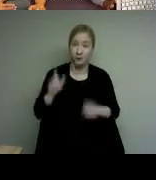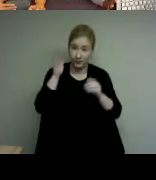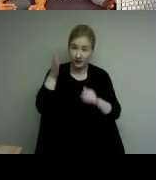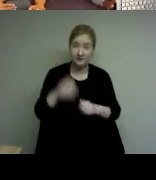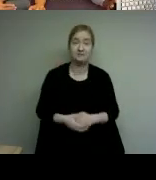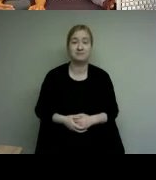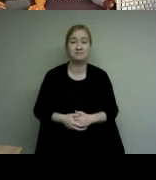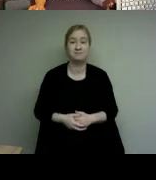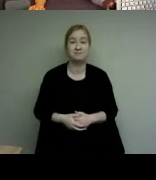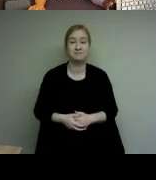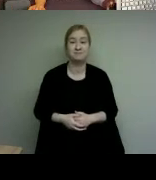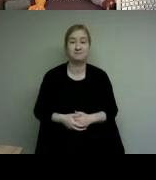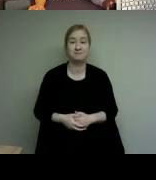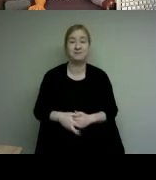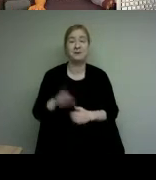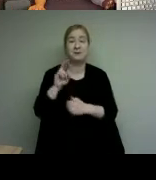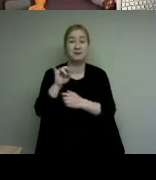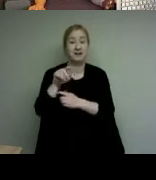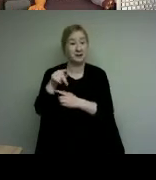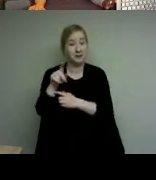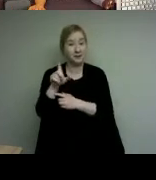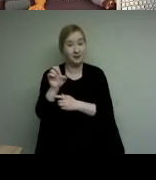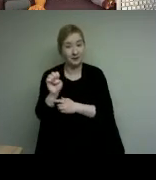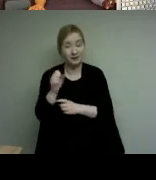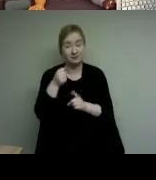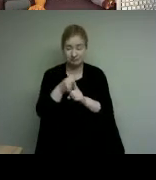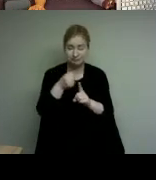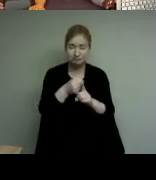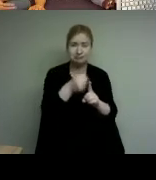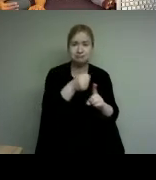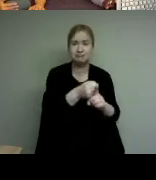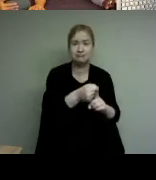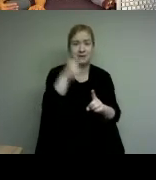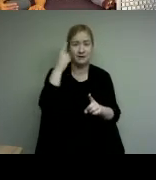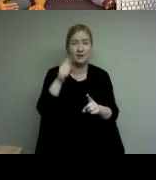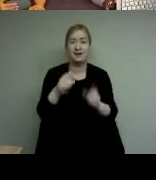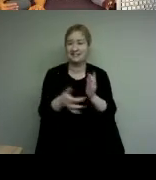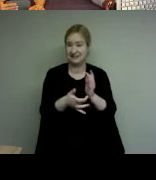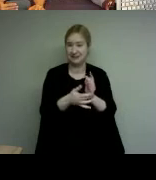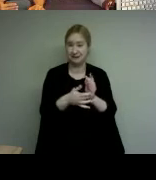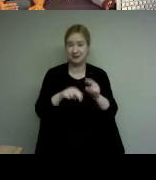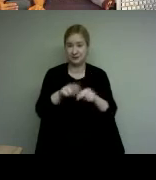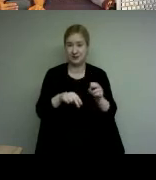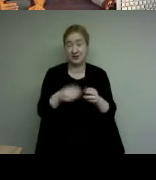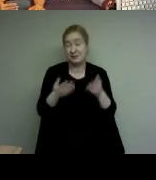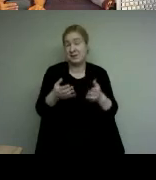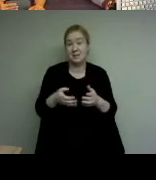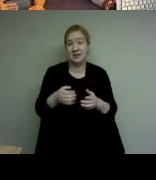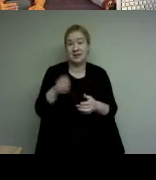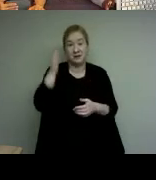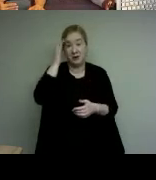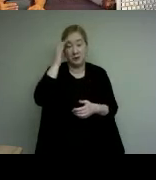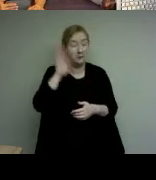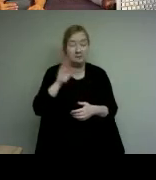the ripple effect of this technology in construction may not ever be known with some of these